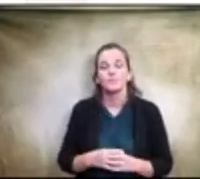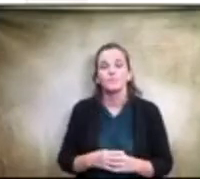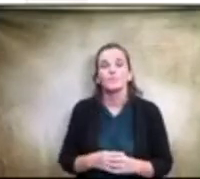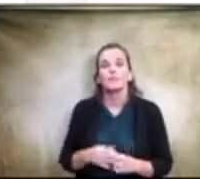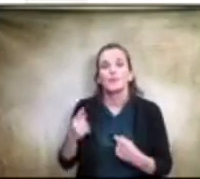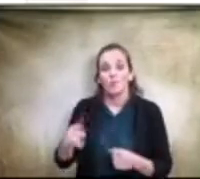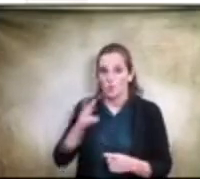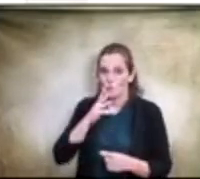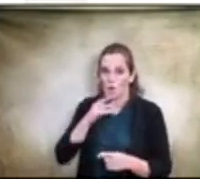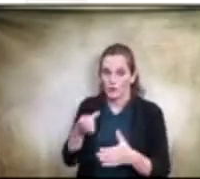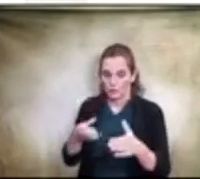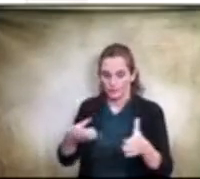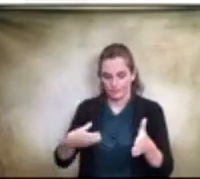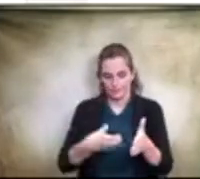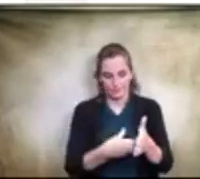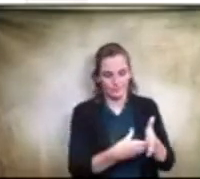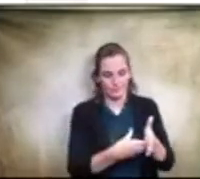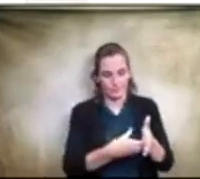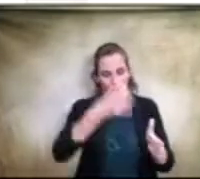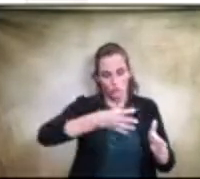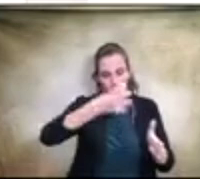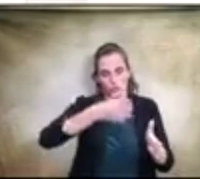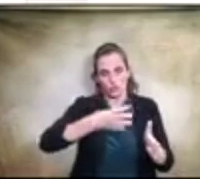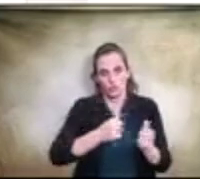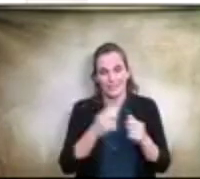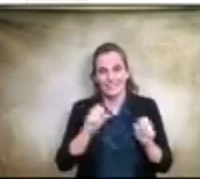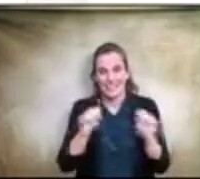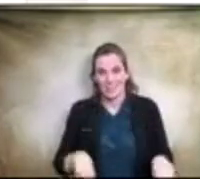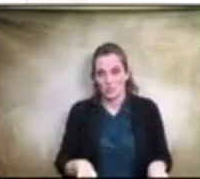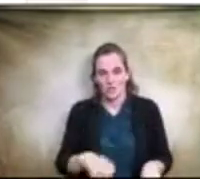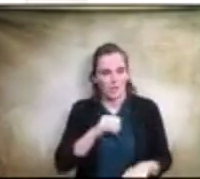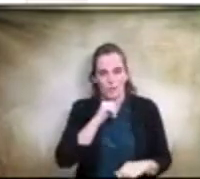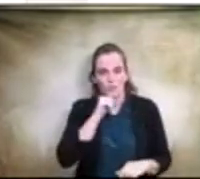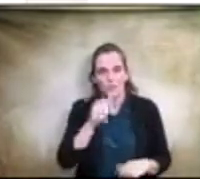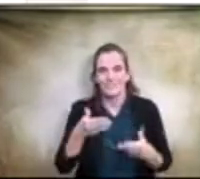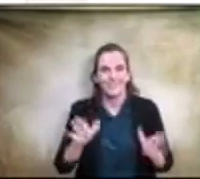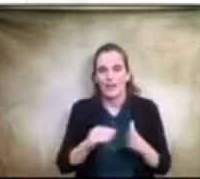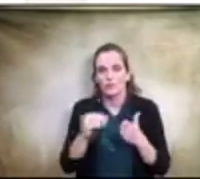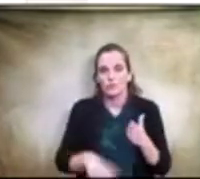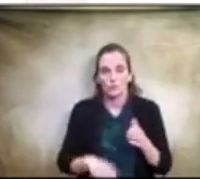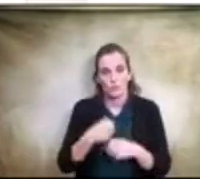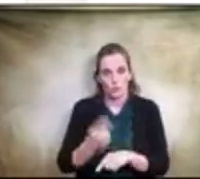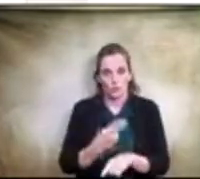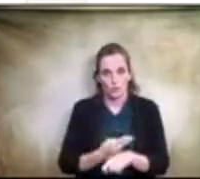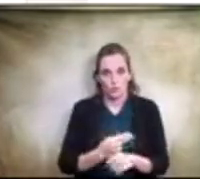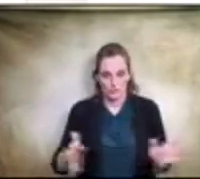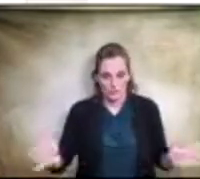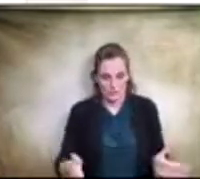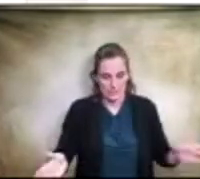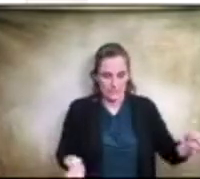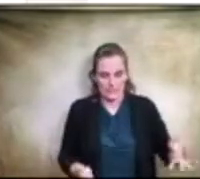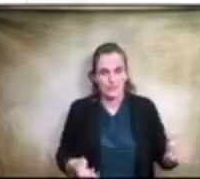stations which does not allow students to use the water fountain itself but instead a